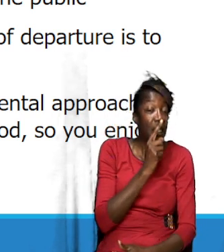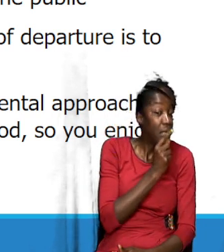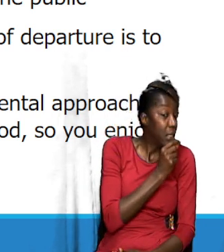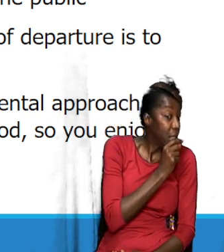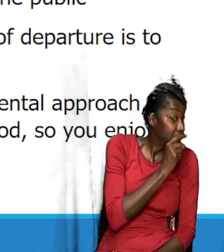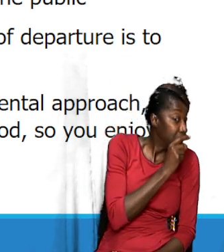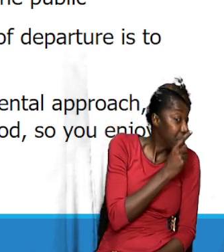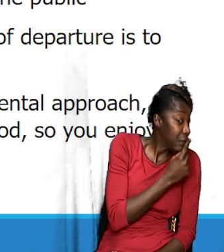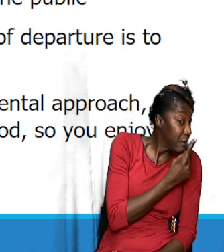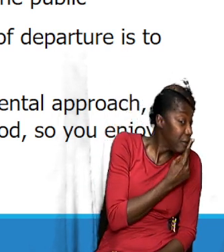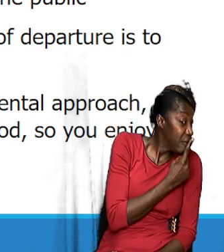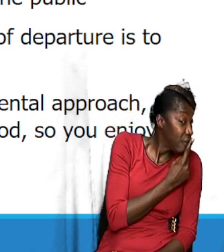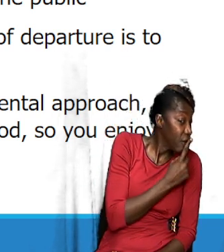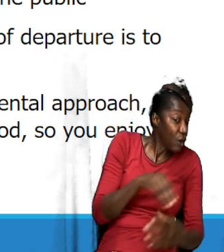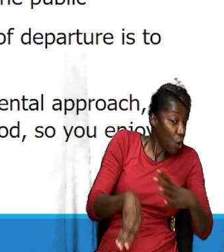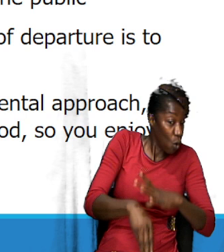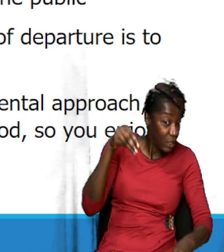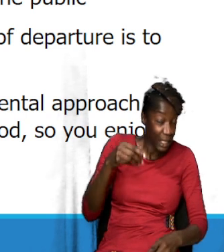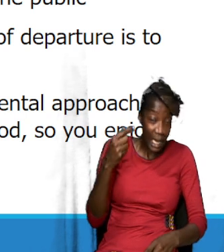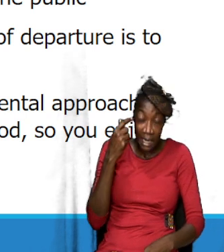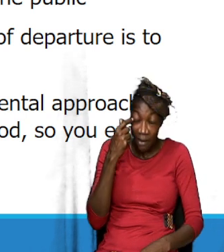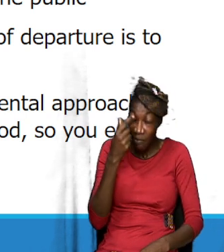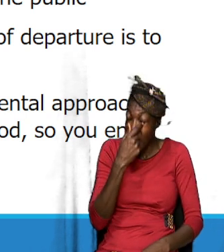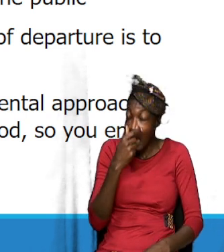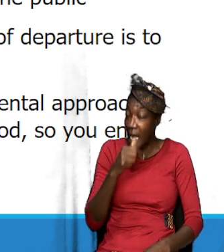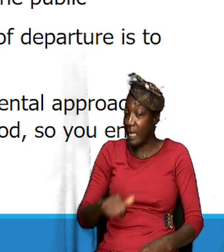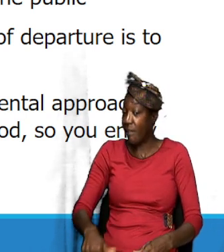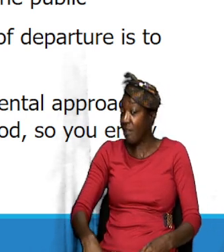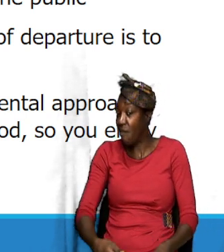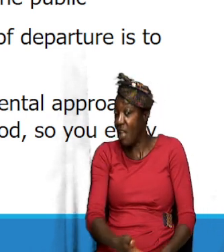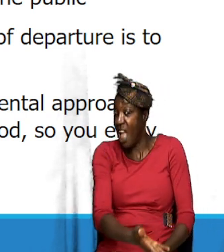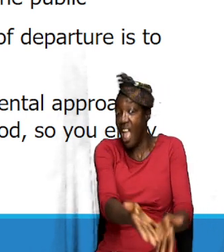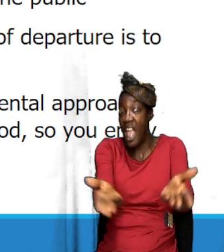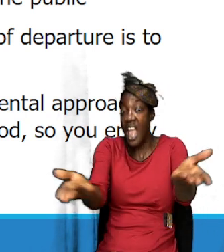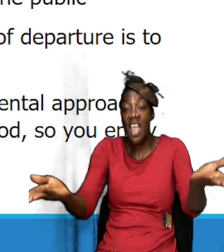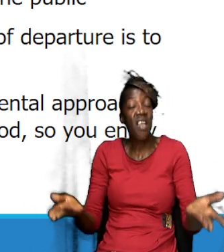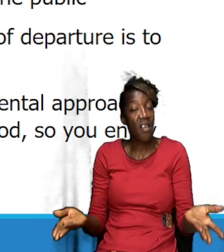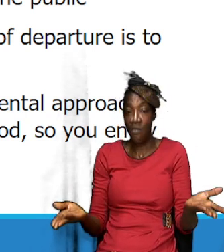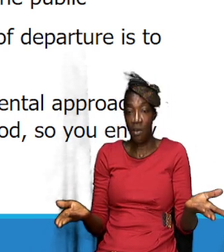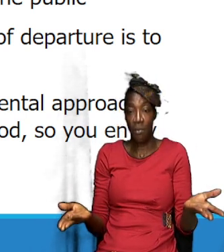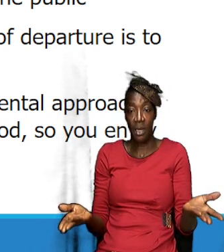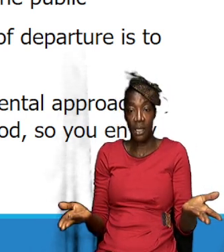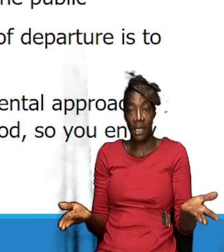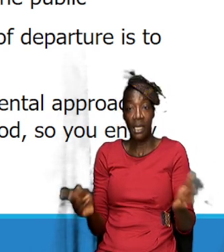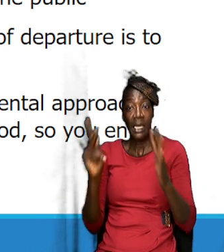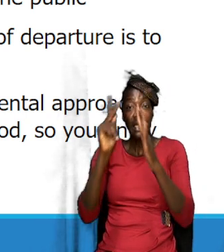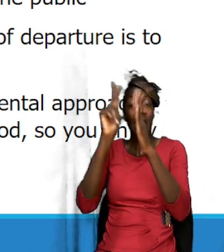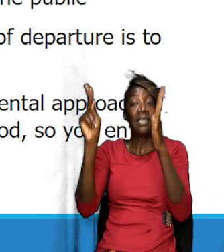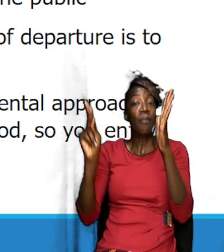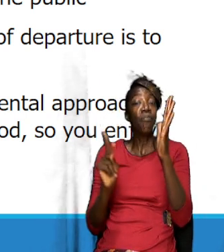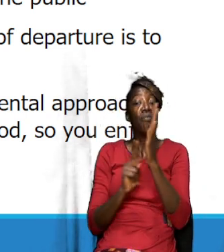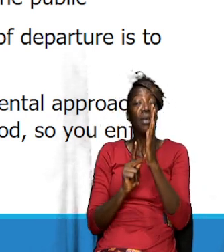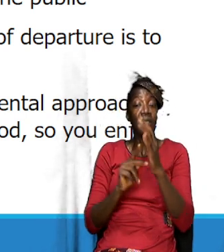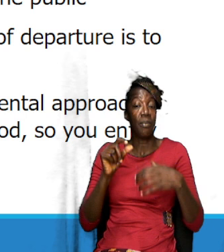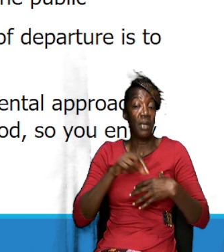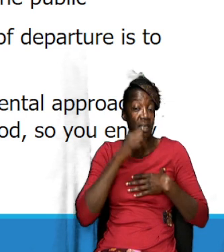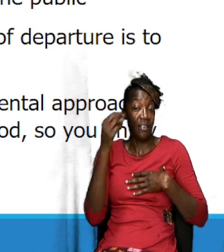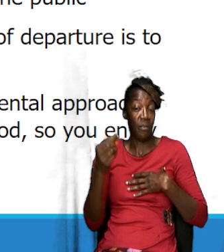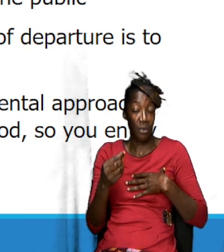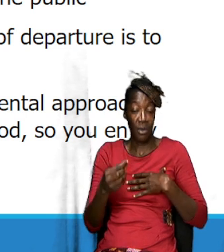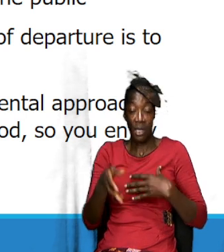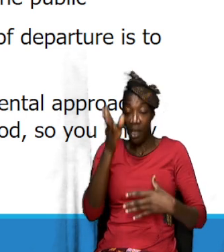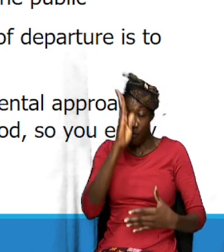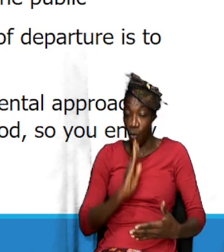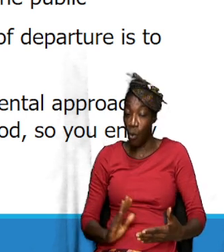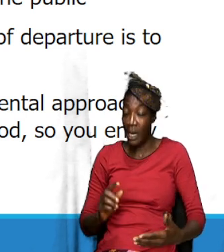outside of the eyes of everyone else. that's what that is the principle, that's what you know, that is the spirit of what he was saying.